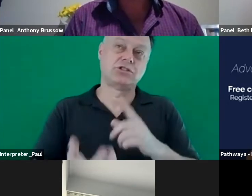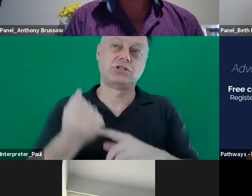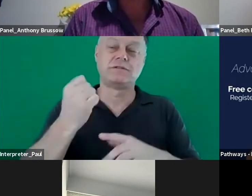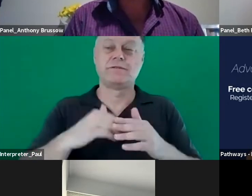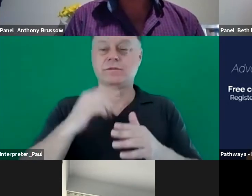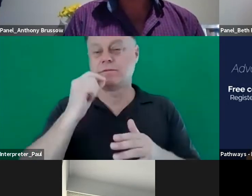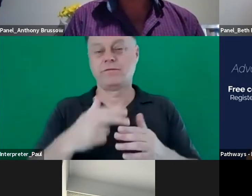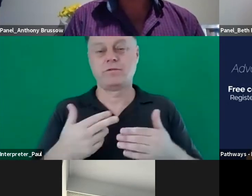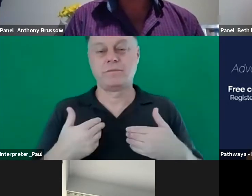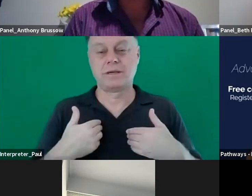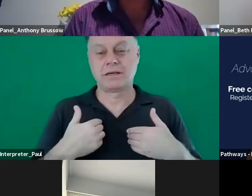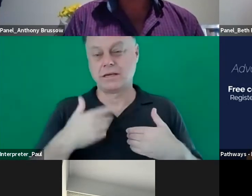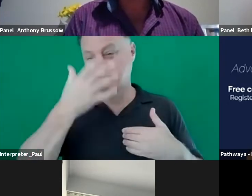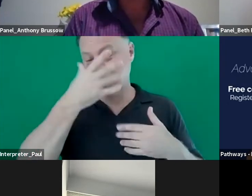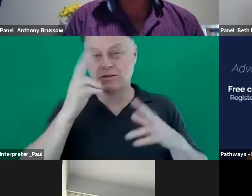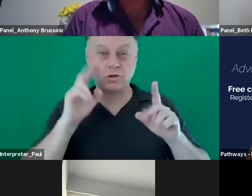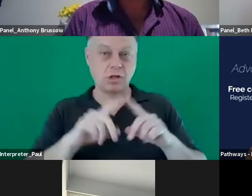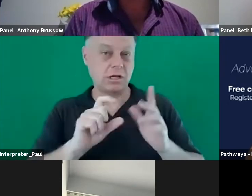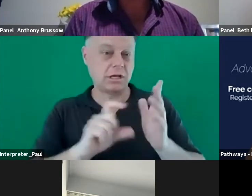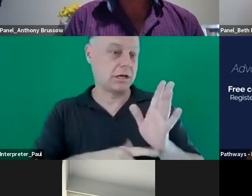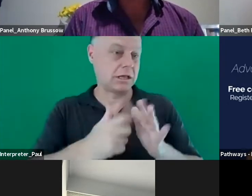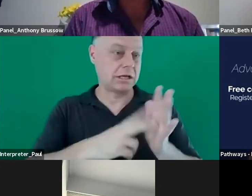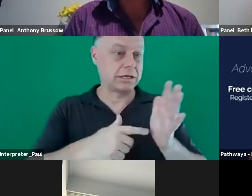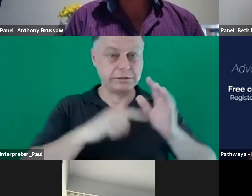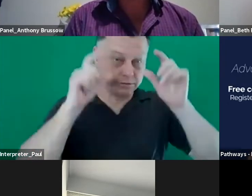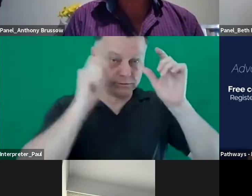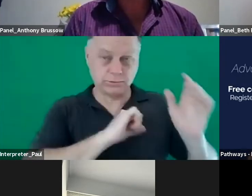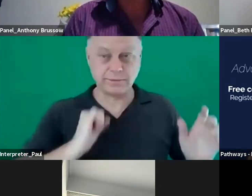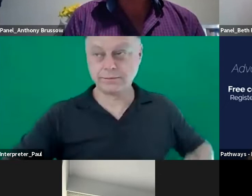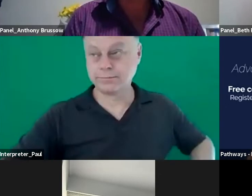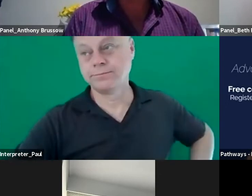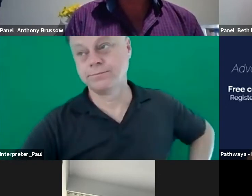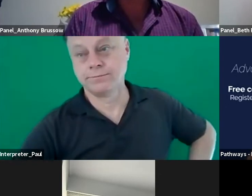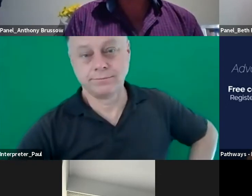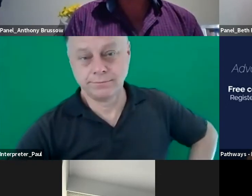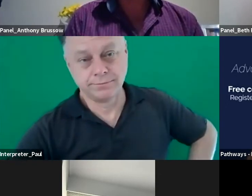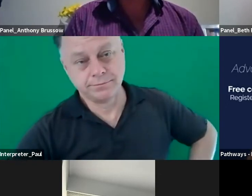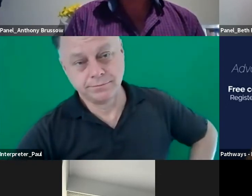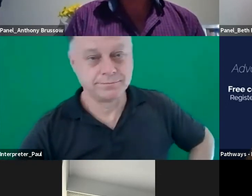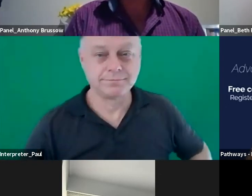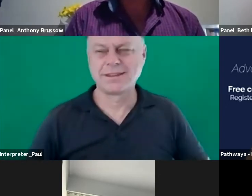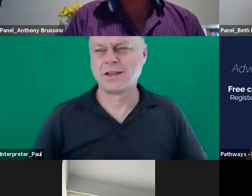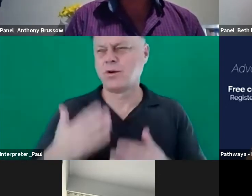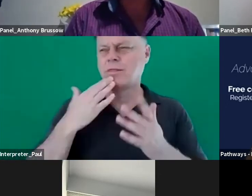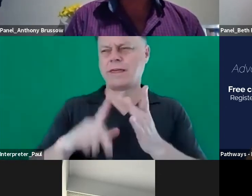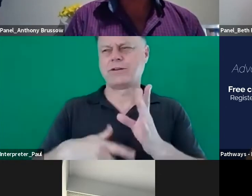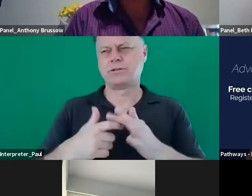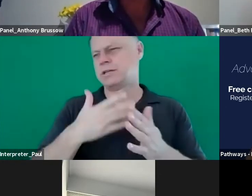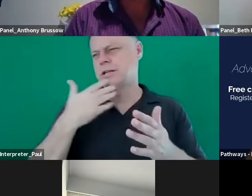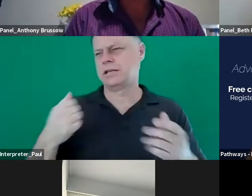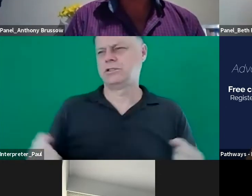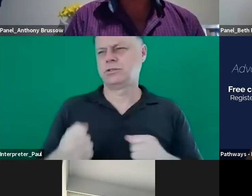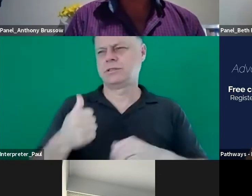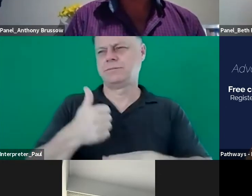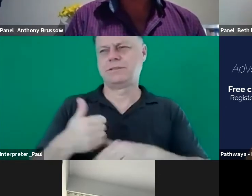in my case looks like clark kent fantastic thanks jack nice and strength based response